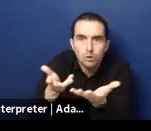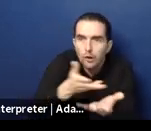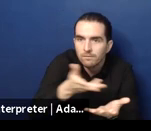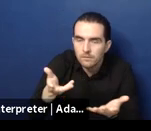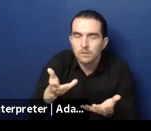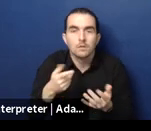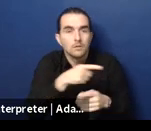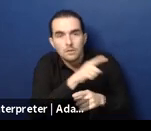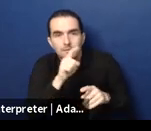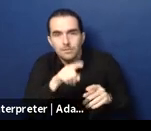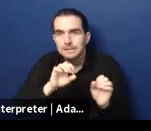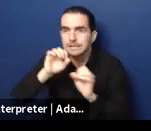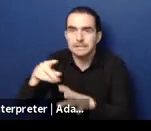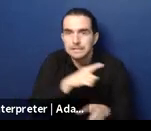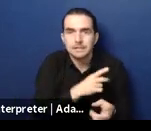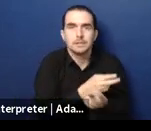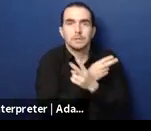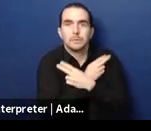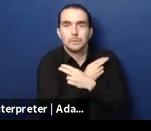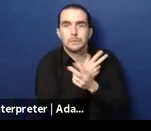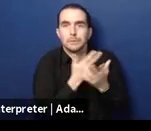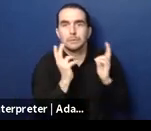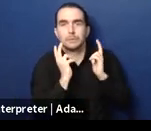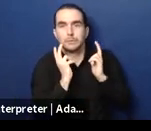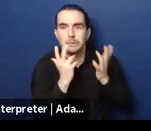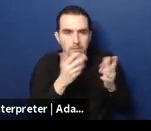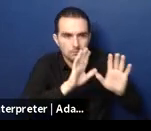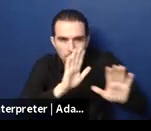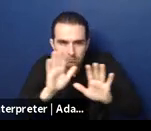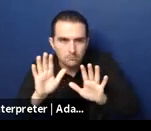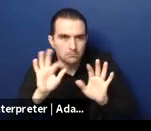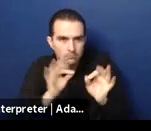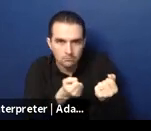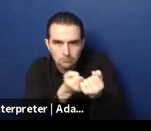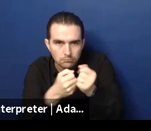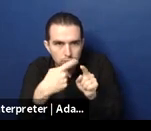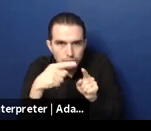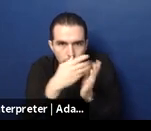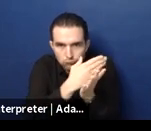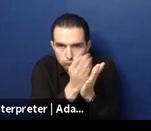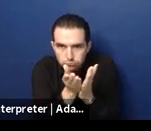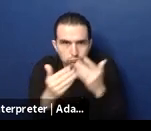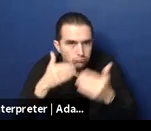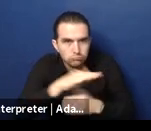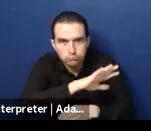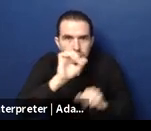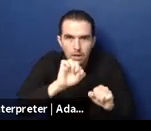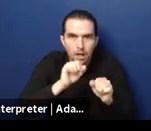on the types of services that continue need to be improved, but now exist. Next slide, please.